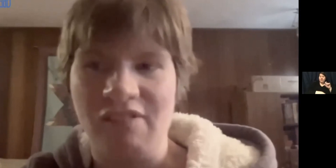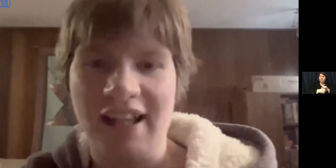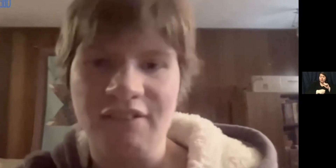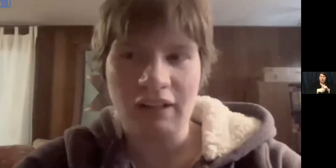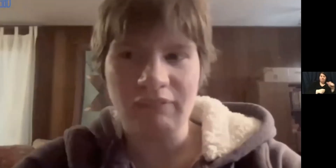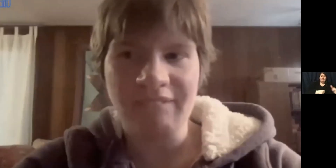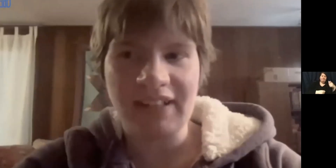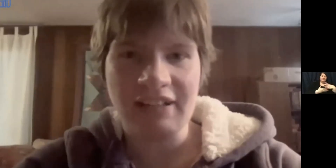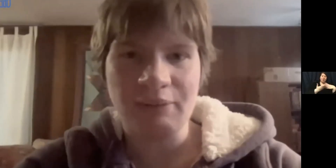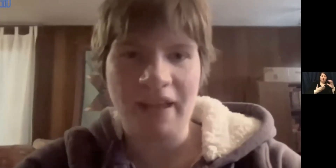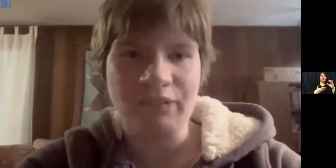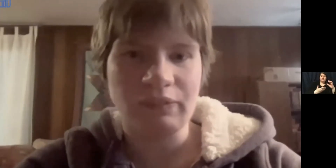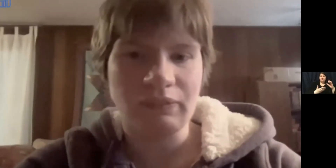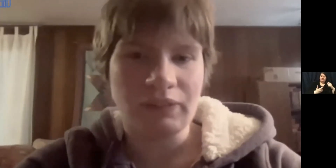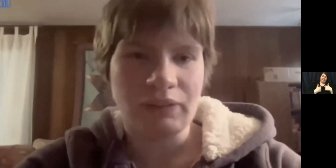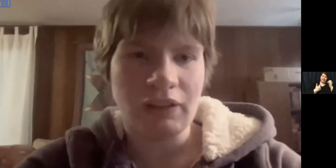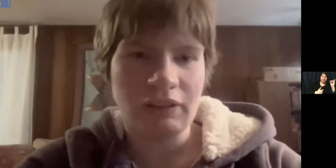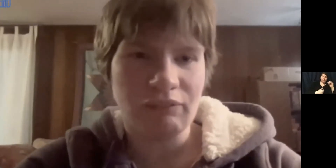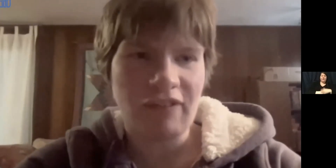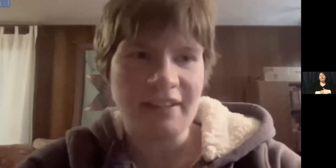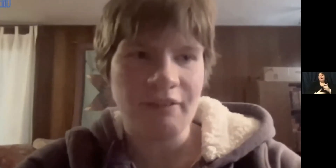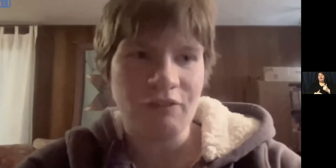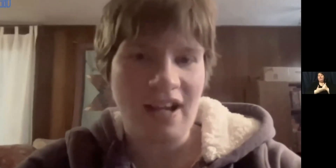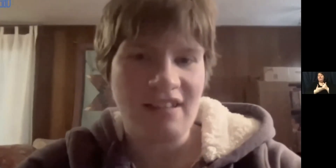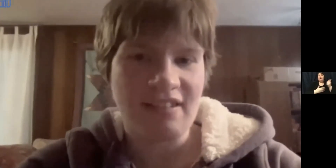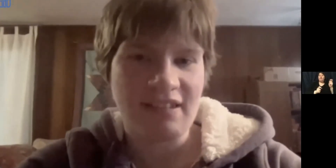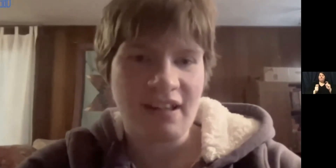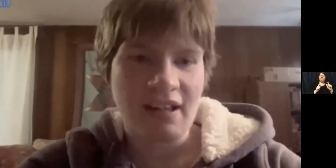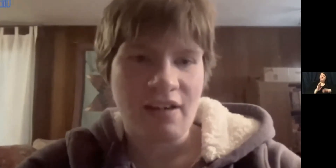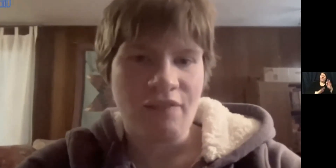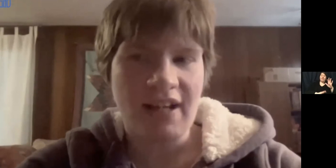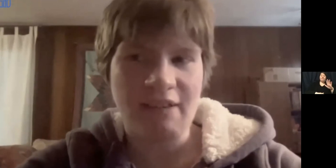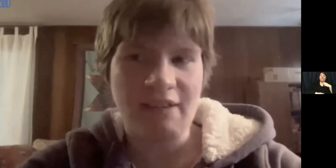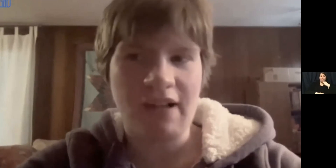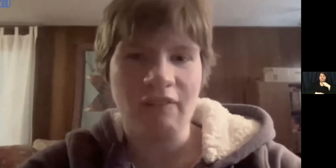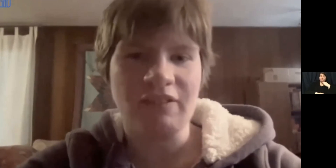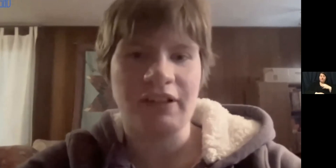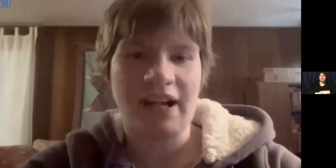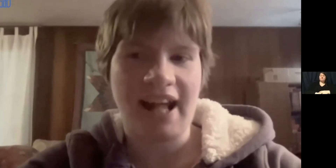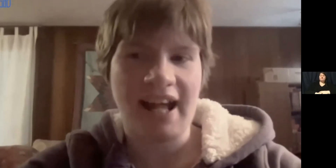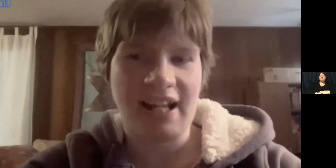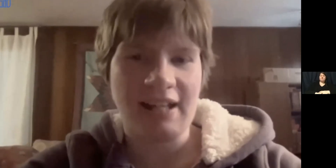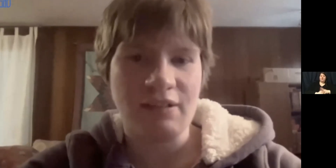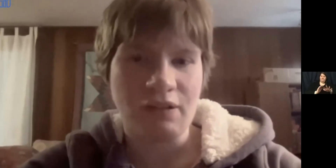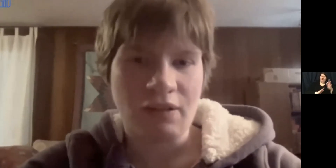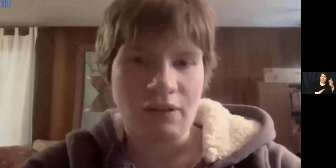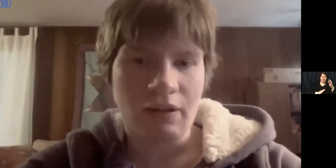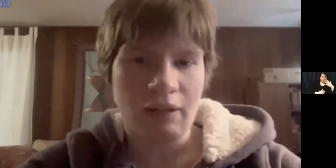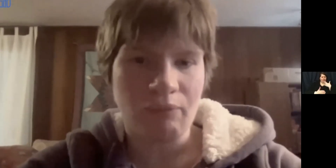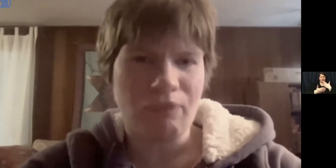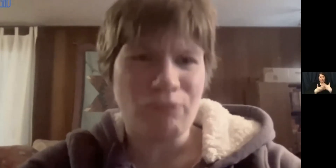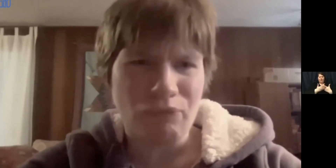aspects of life and helping other people find their voice, finding out what they're good at and